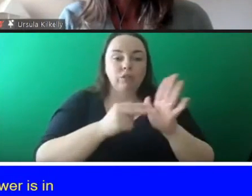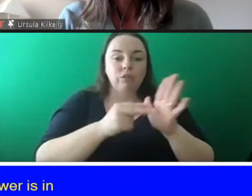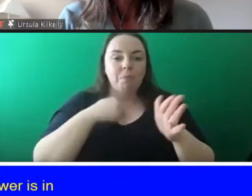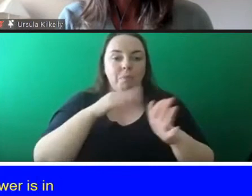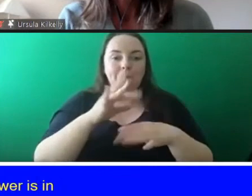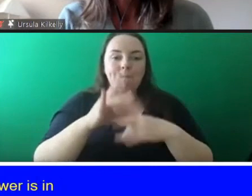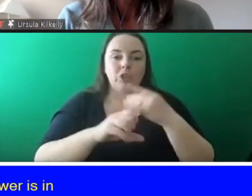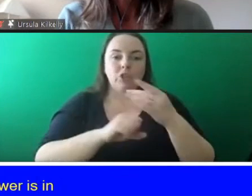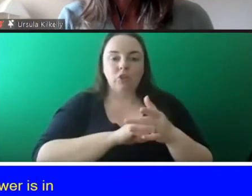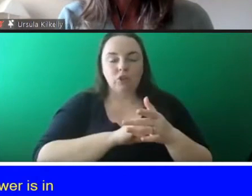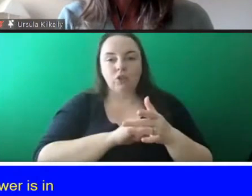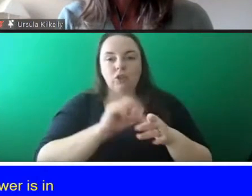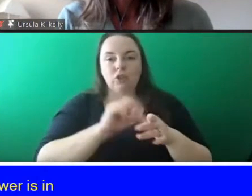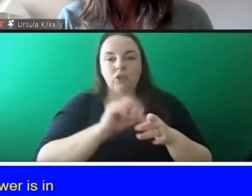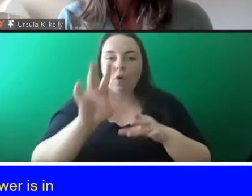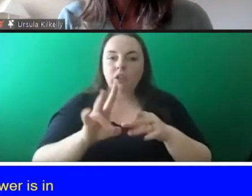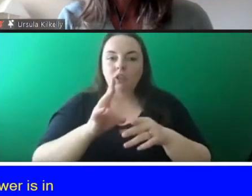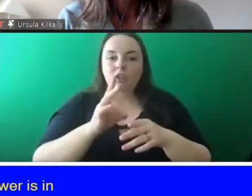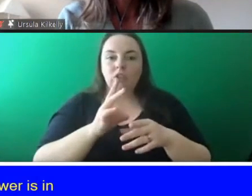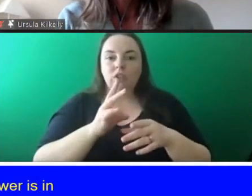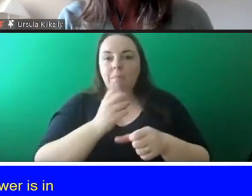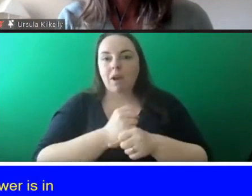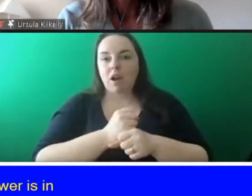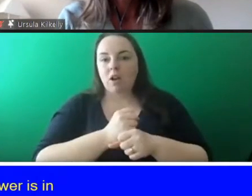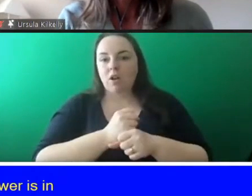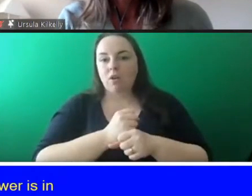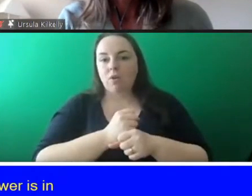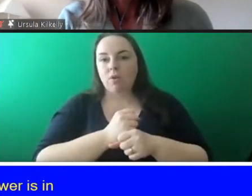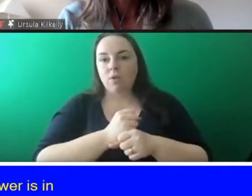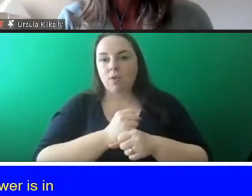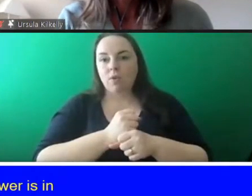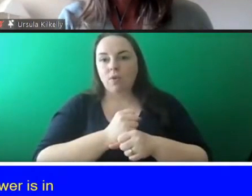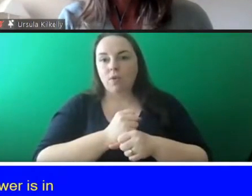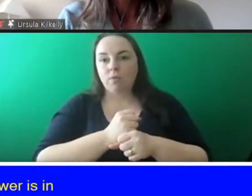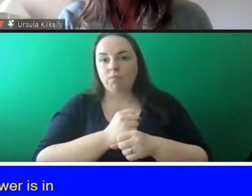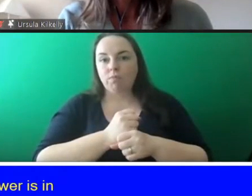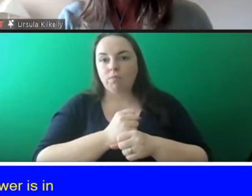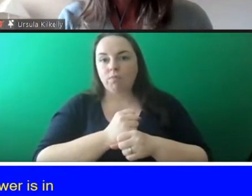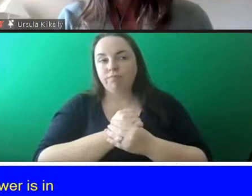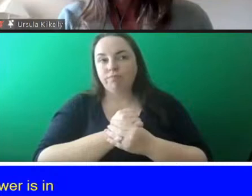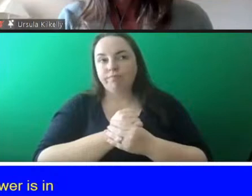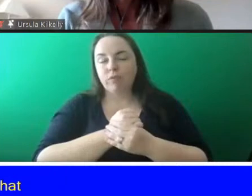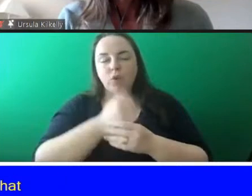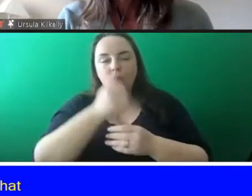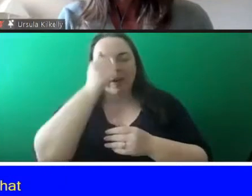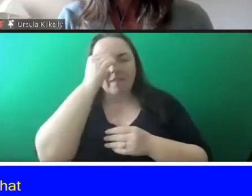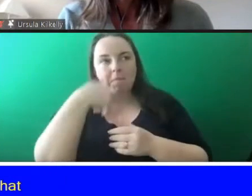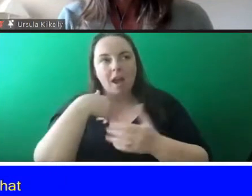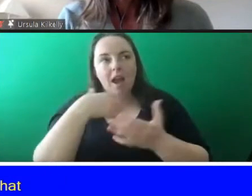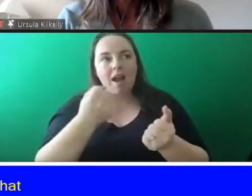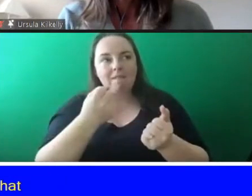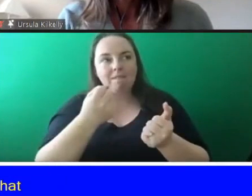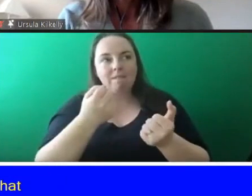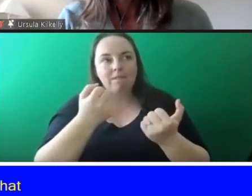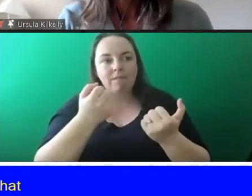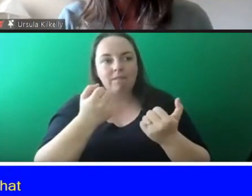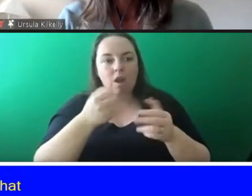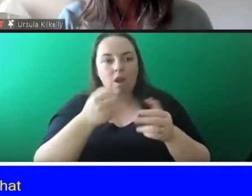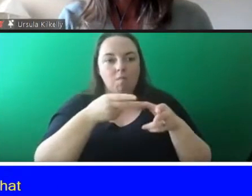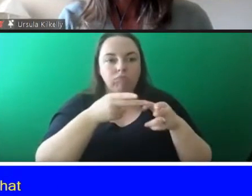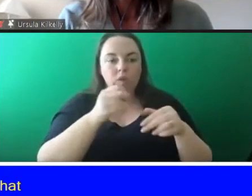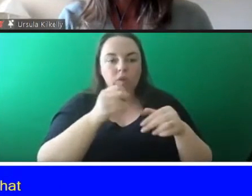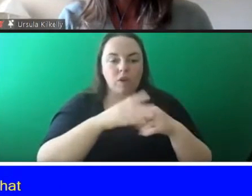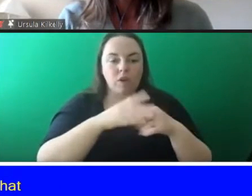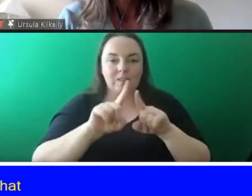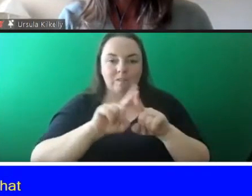that that that question of of um uh an integrated approach locally and making sure that